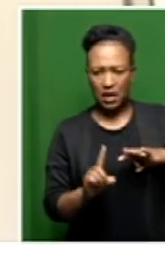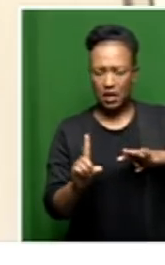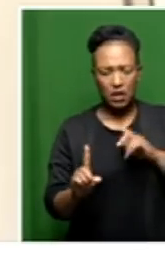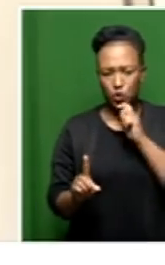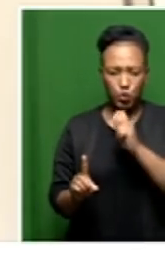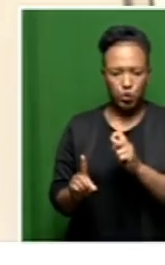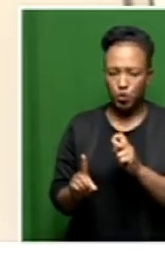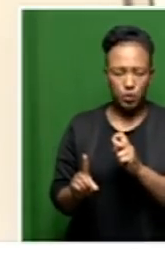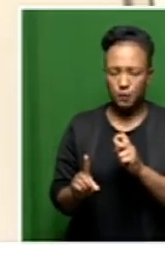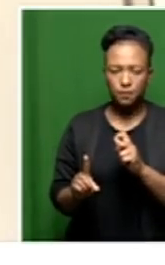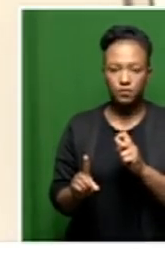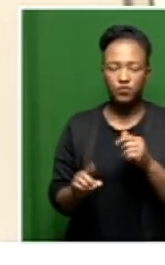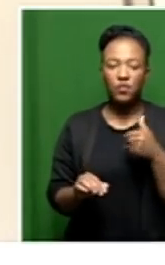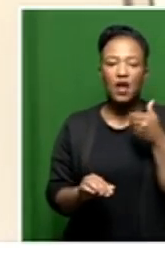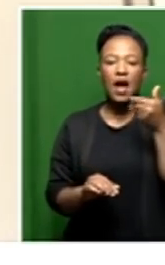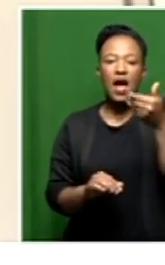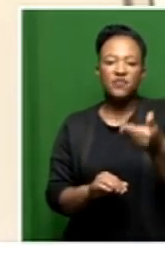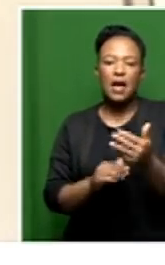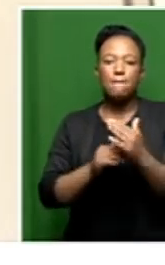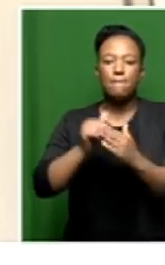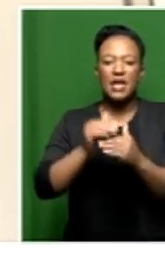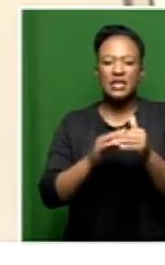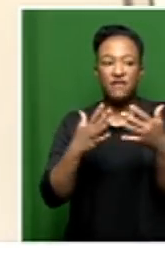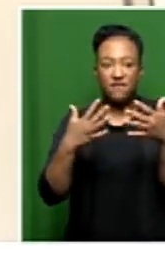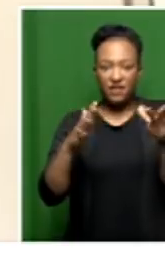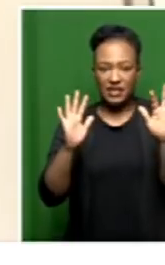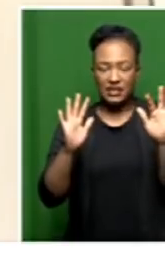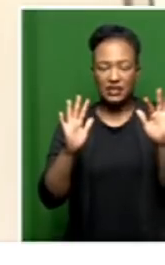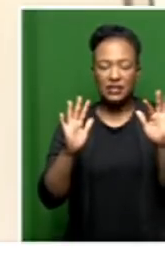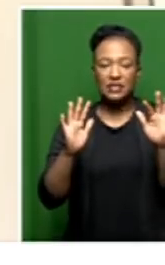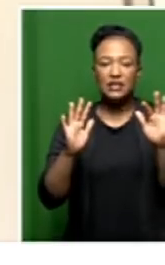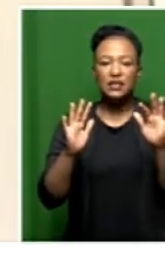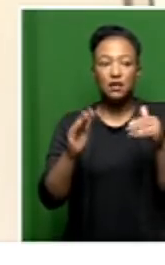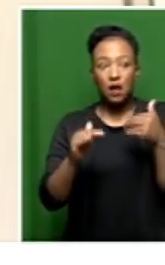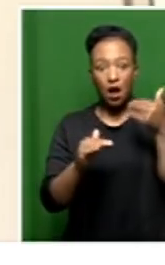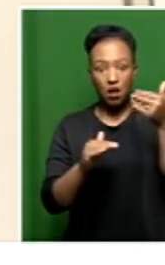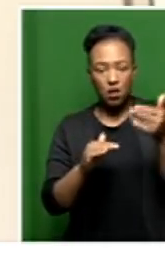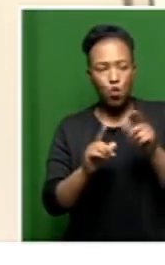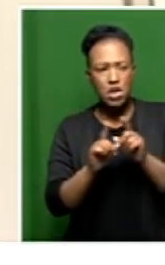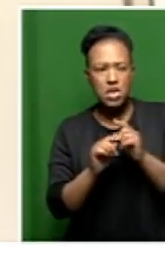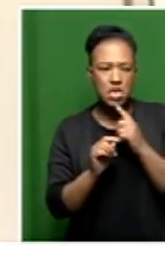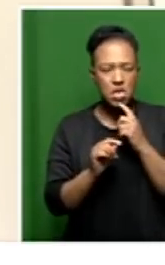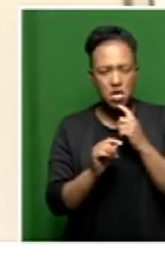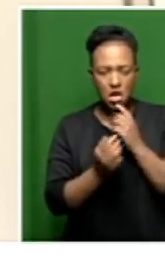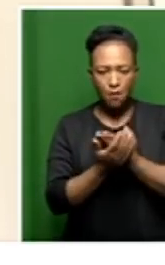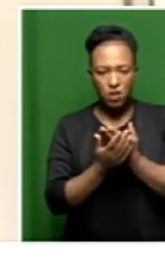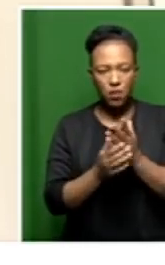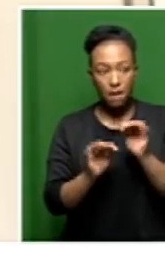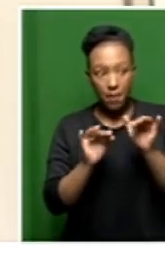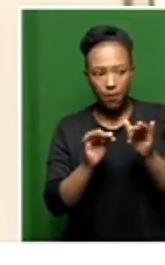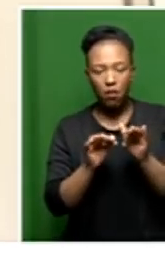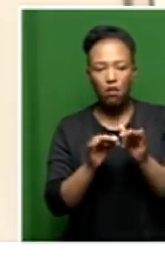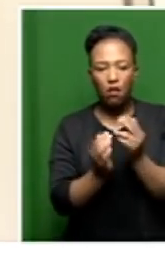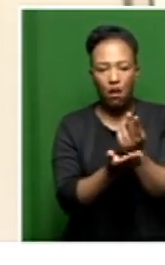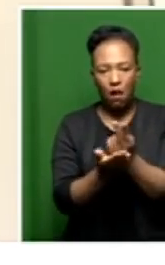true. Only after the completion of the building and when it was anticipated that it will be occupied, that we had